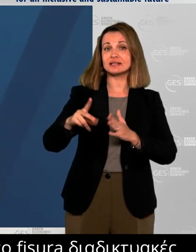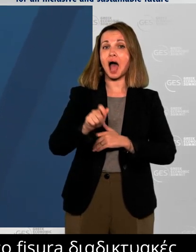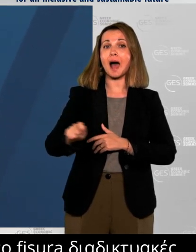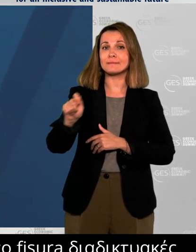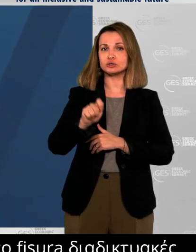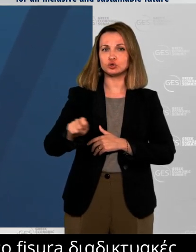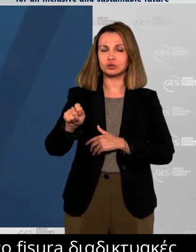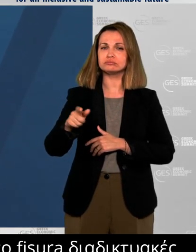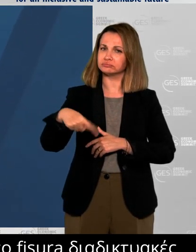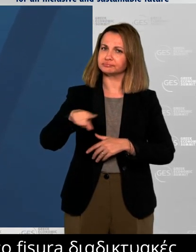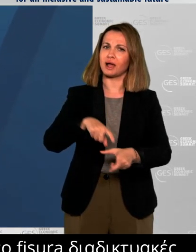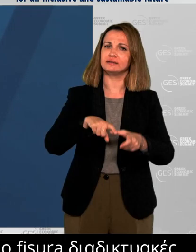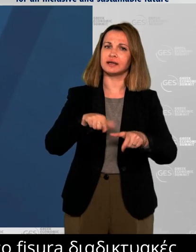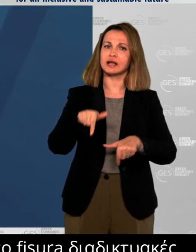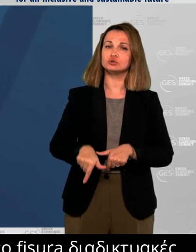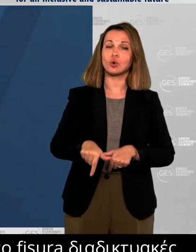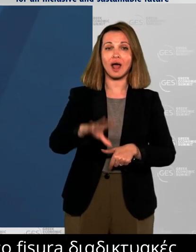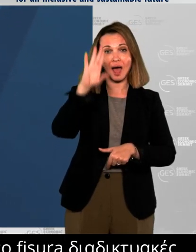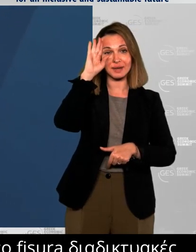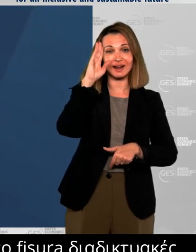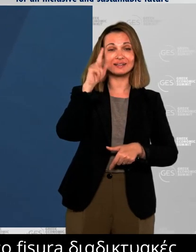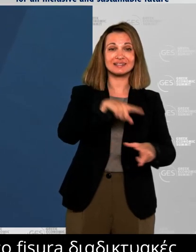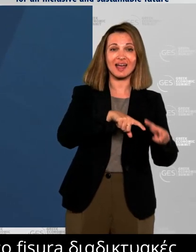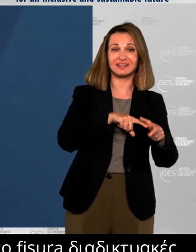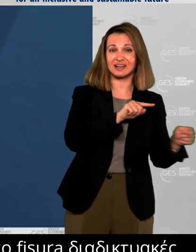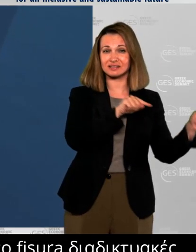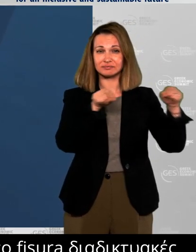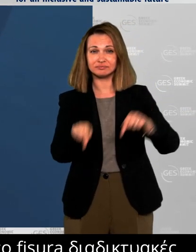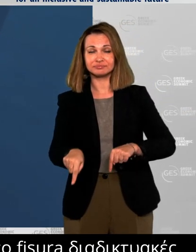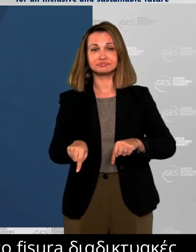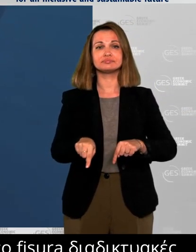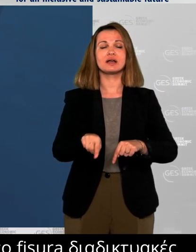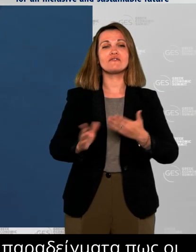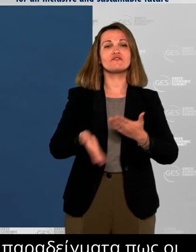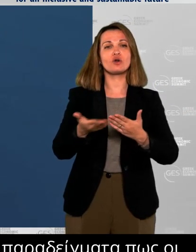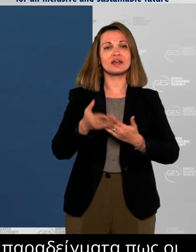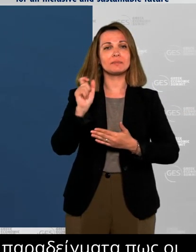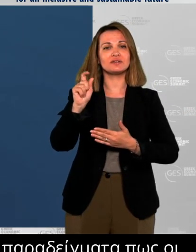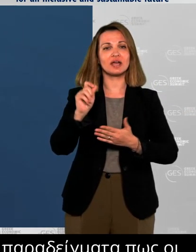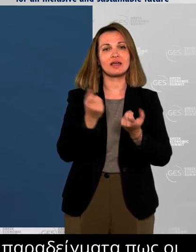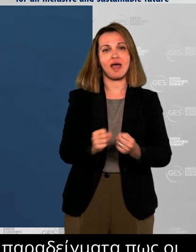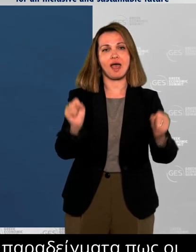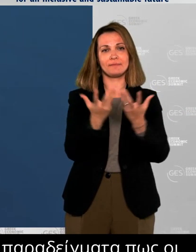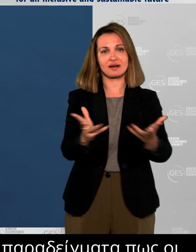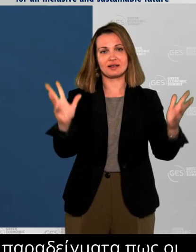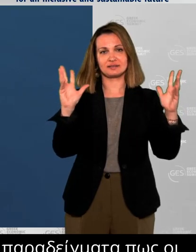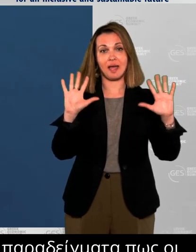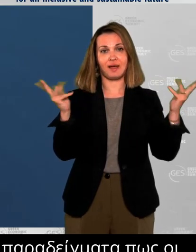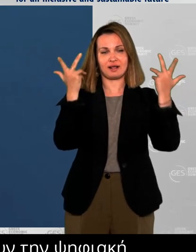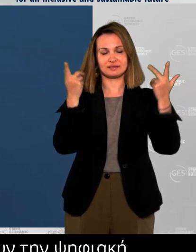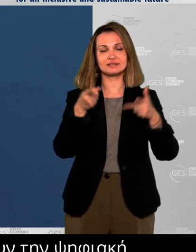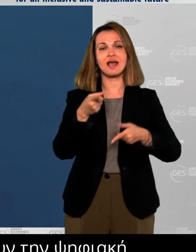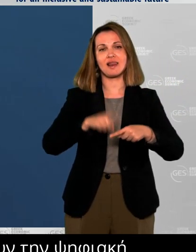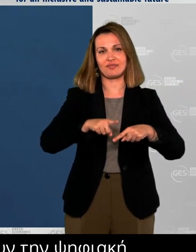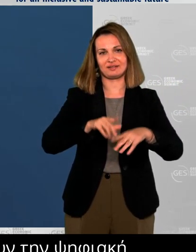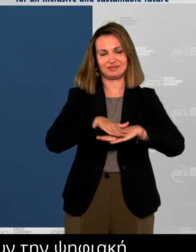helping to advance and accelerate Greece's digital revolution. America's growing and deepening investment